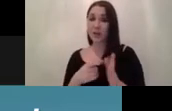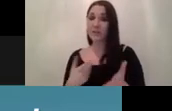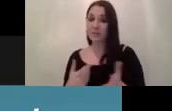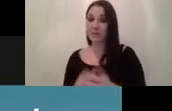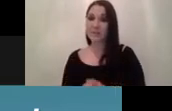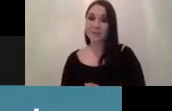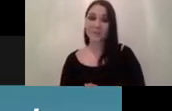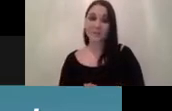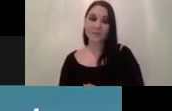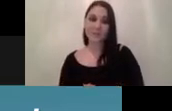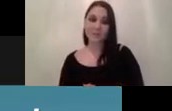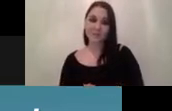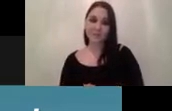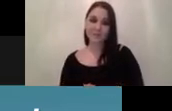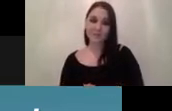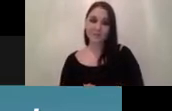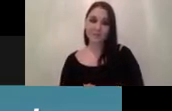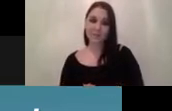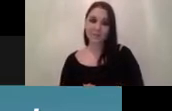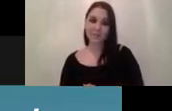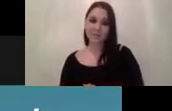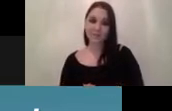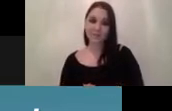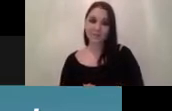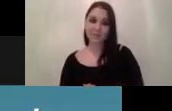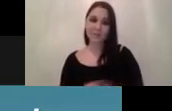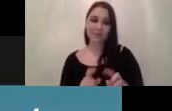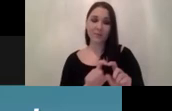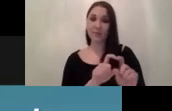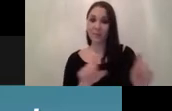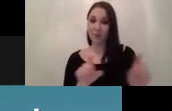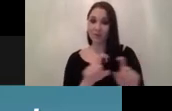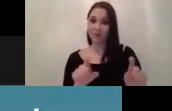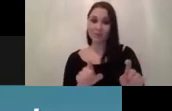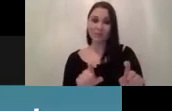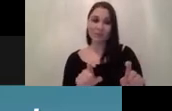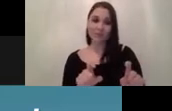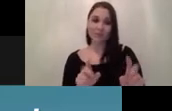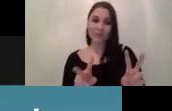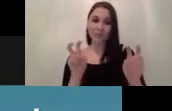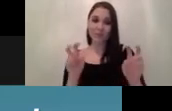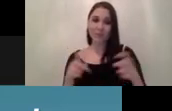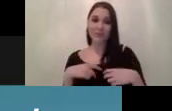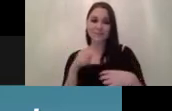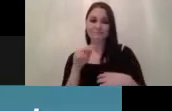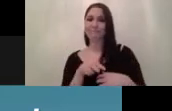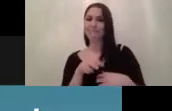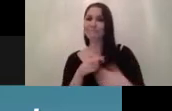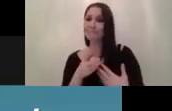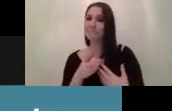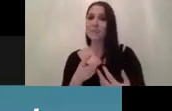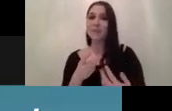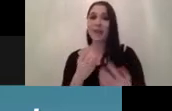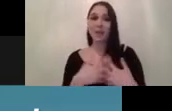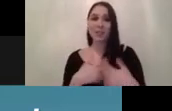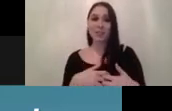on the button you have the topics that are often looked frowned upon by engineers so you have the cost